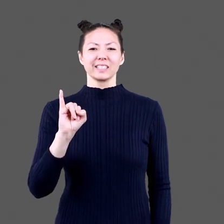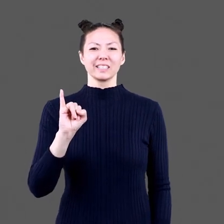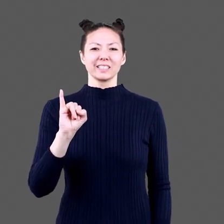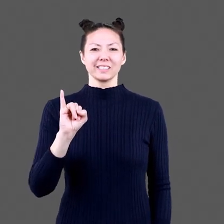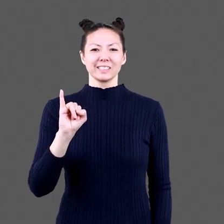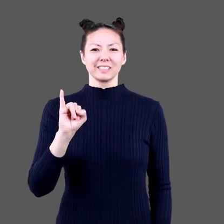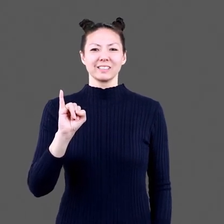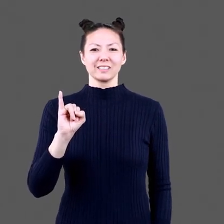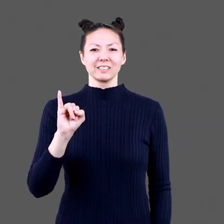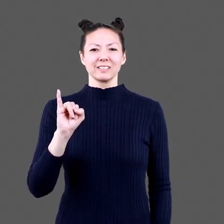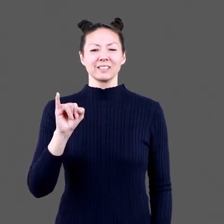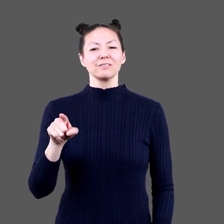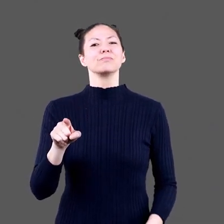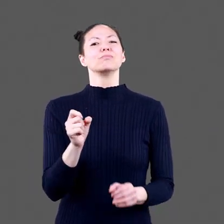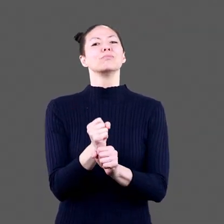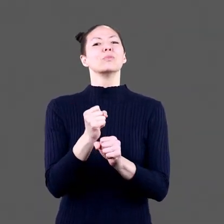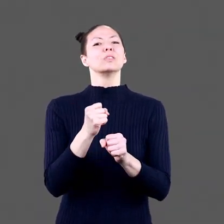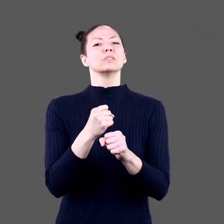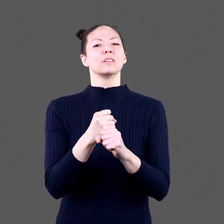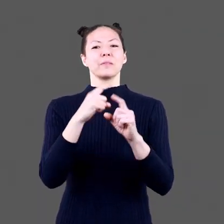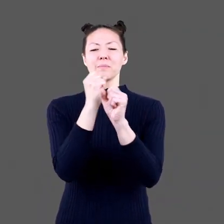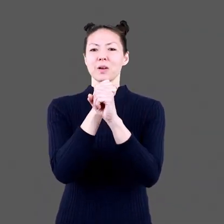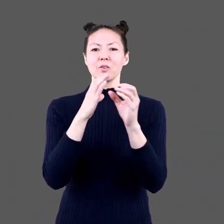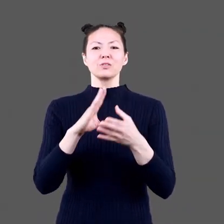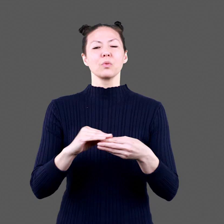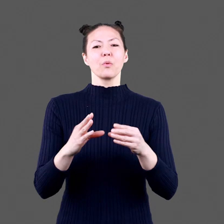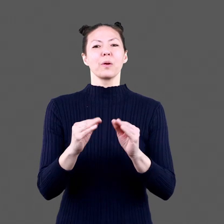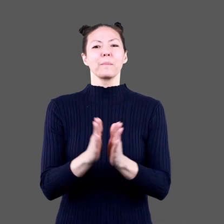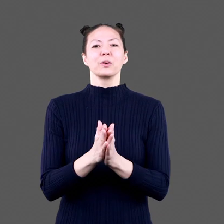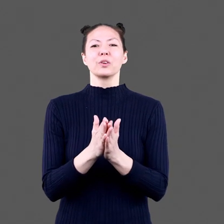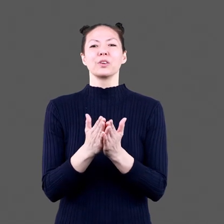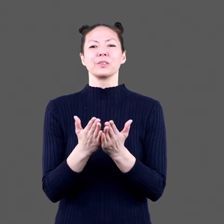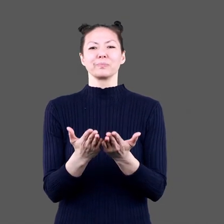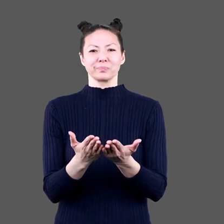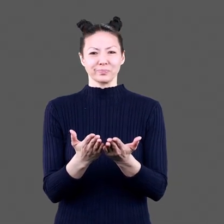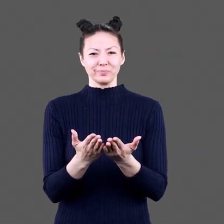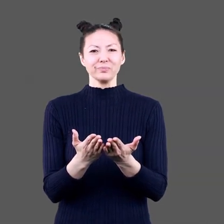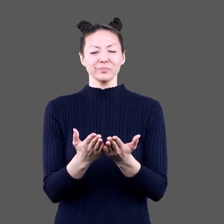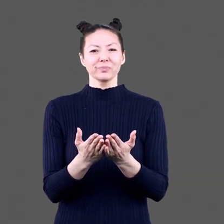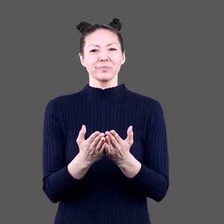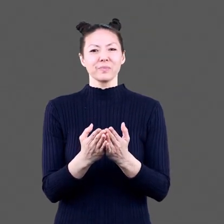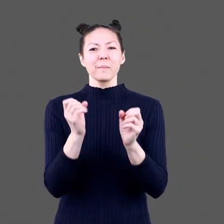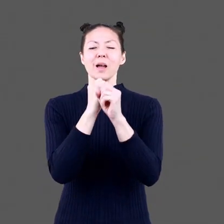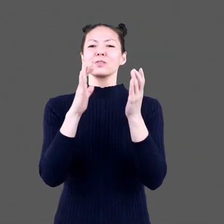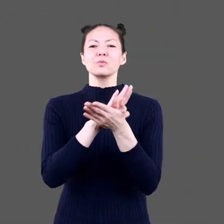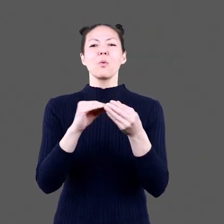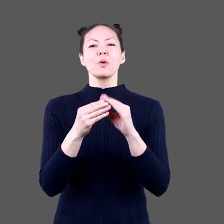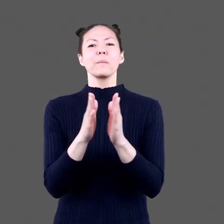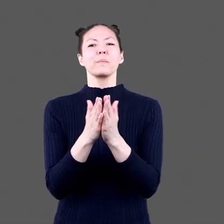by Daniel Salmieri This has been a production of Imagination Storybooks